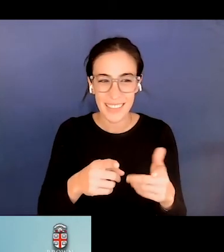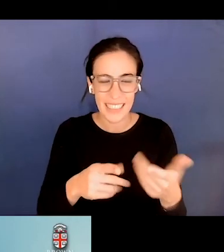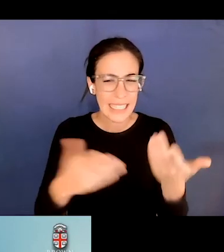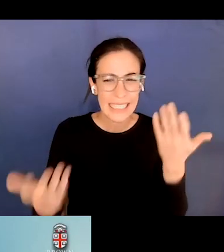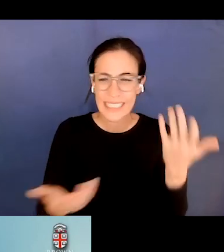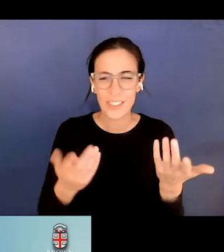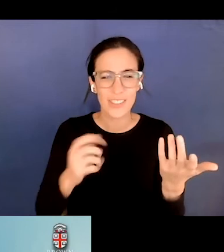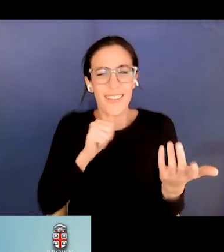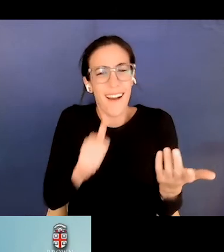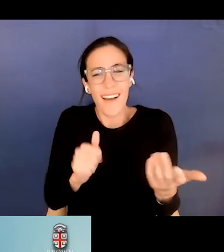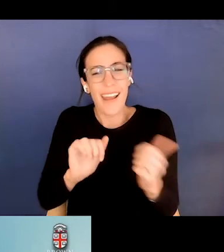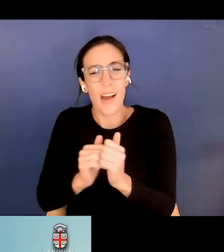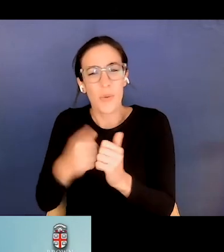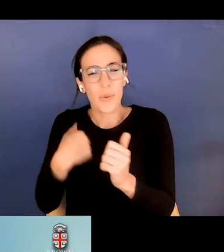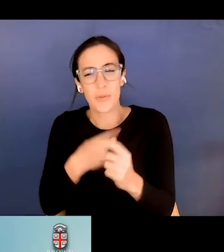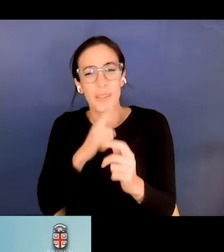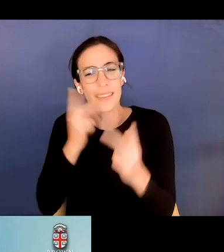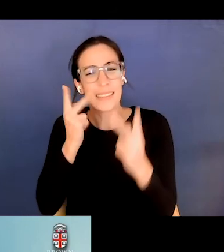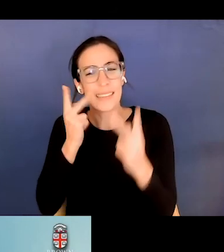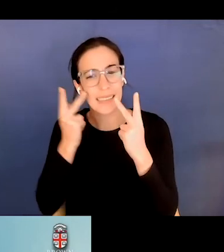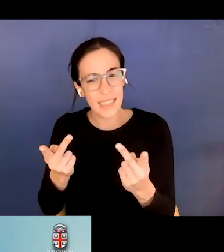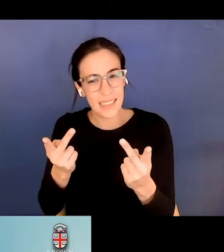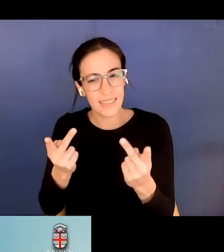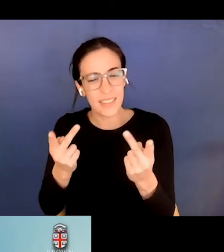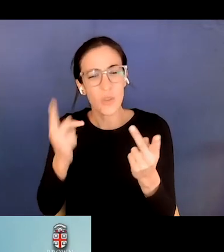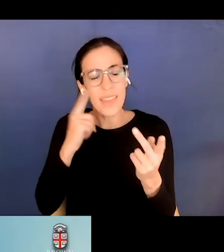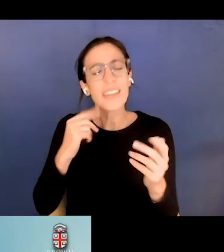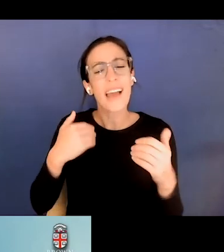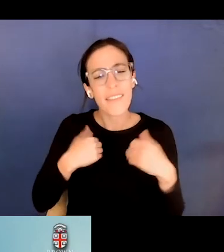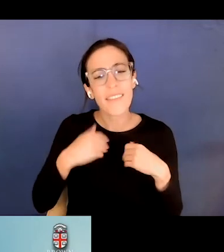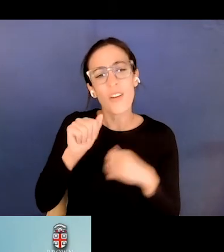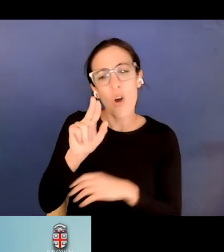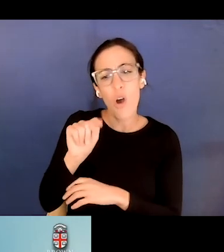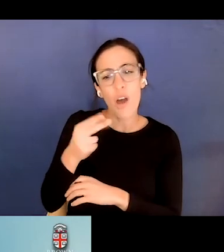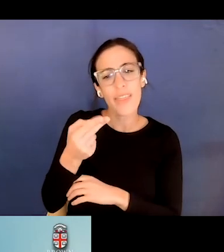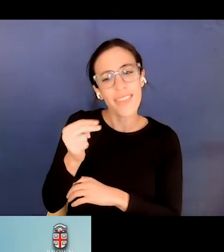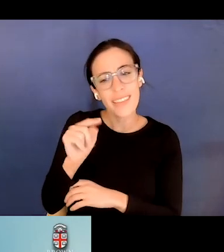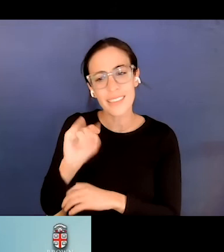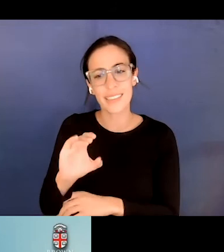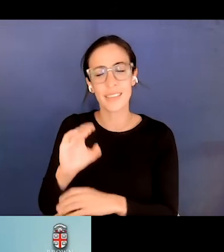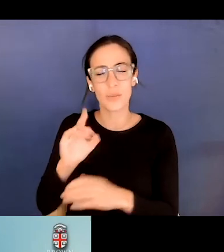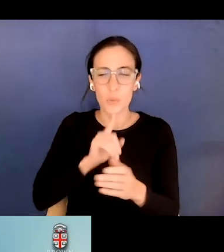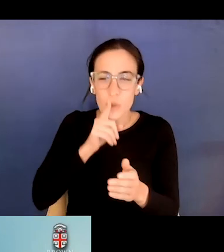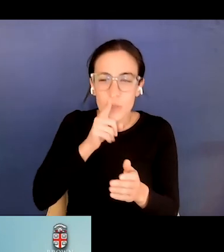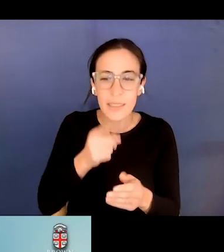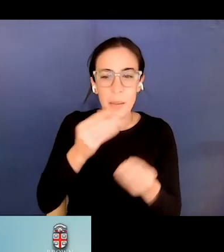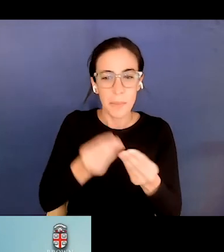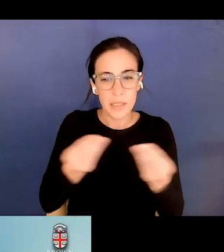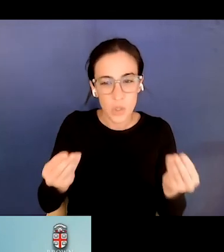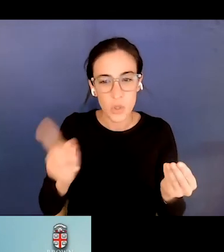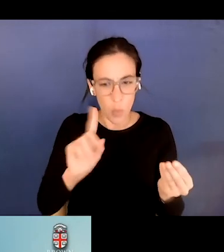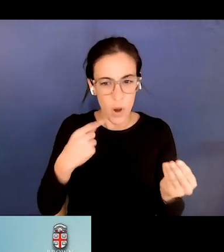I think we having authentic materials where you do more of a door discourse anal